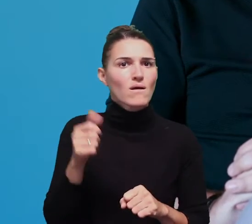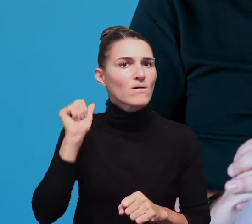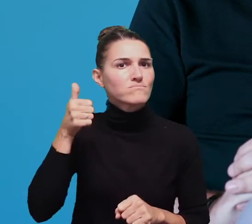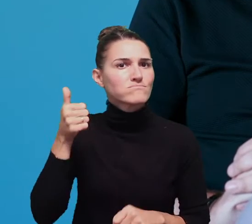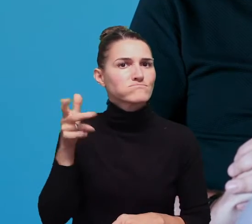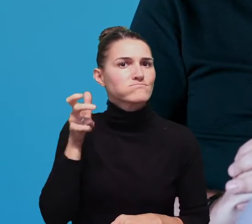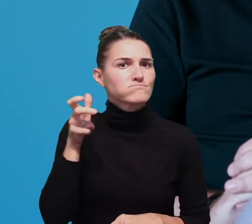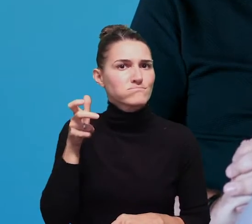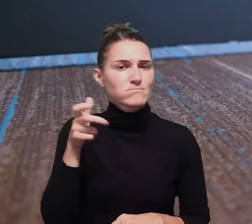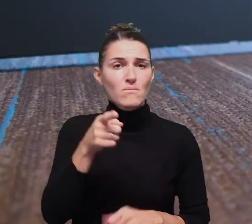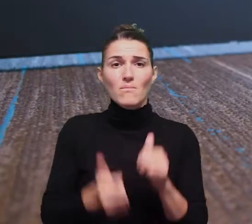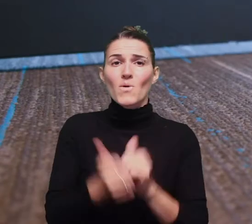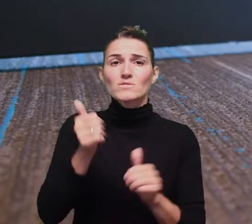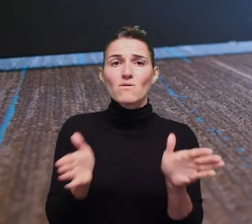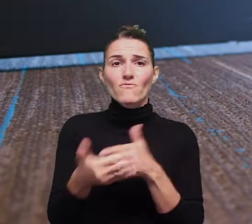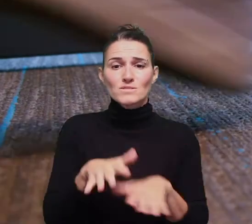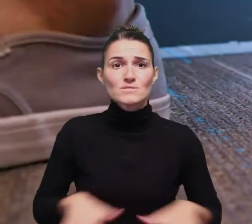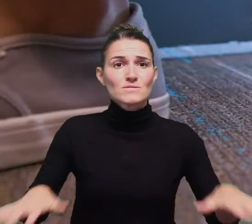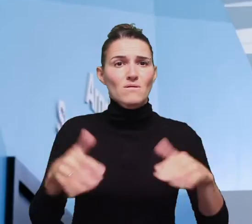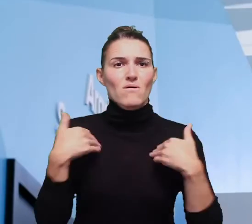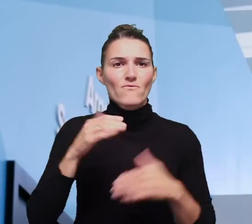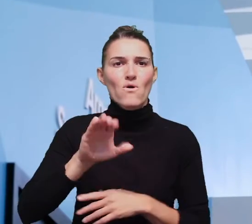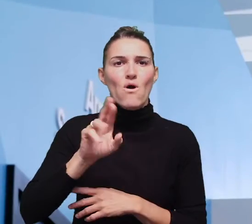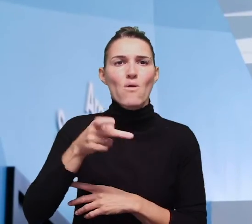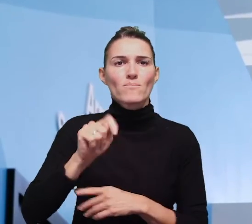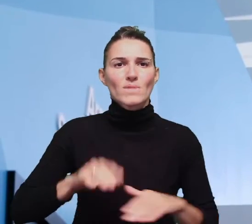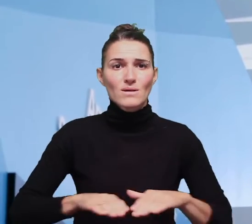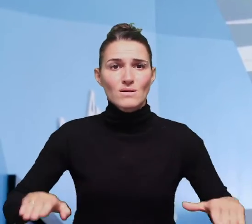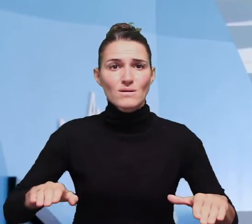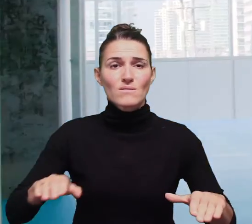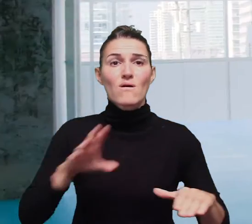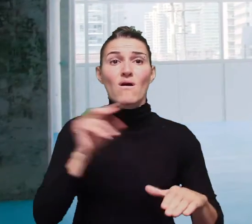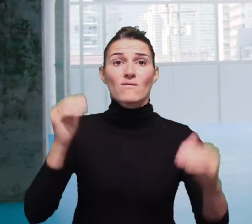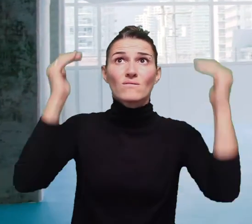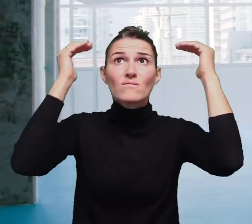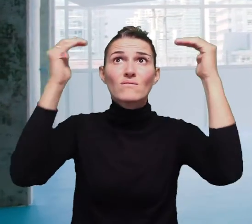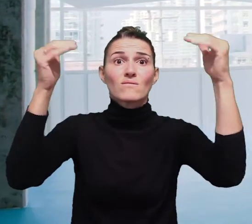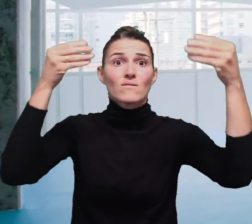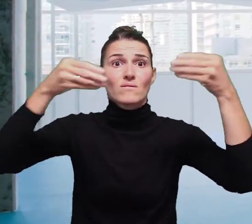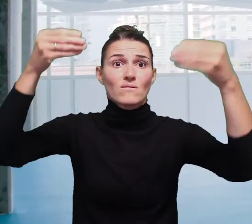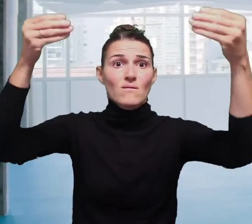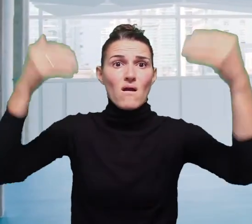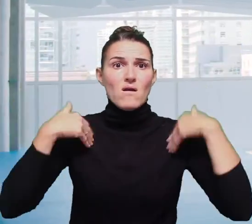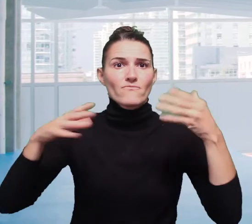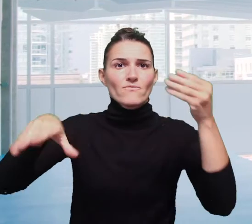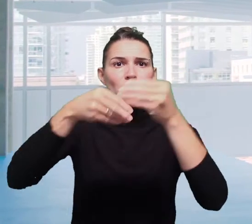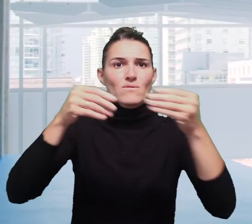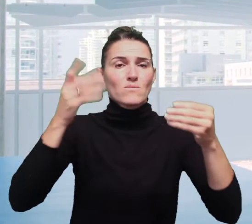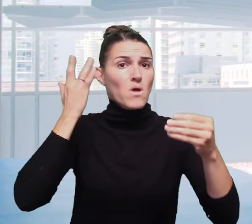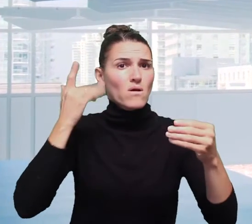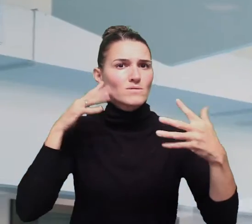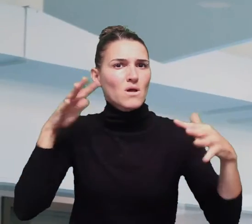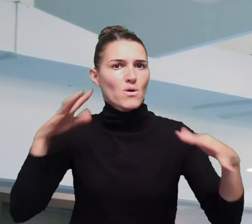the offices, for the most part, have carpets. That's absorbing the sound. You look at the ceilings, the tiles that are being used are also absorbing the